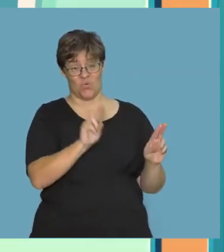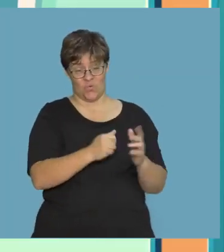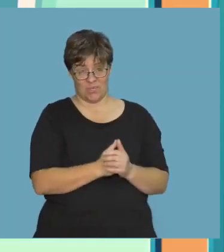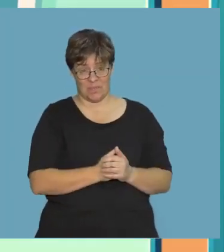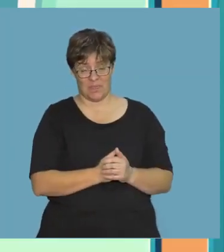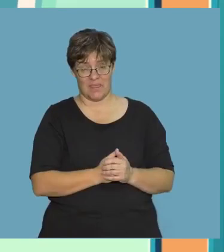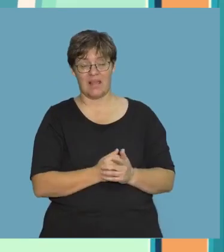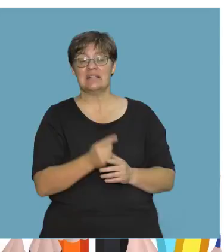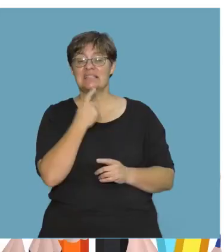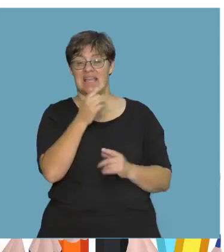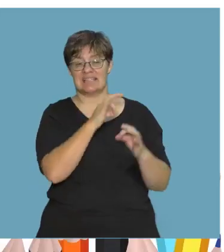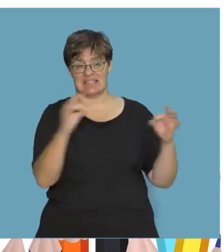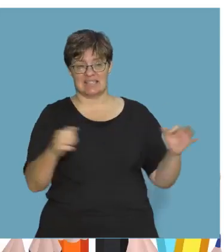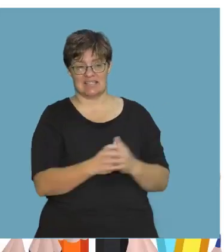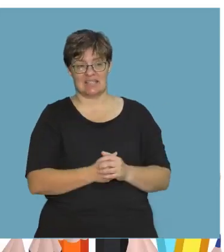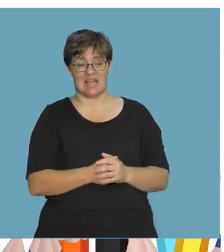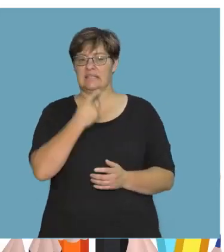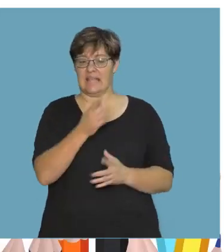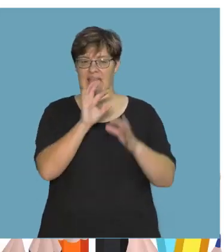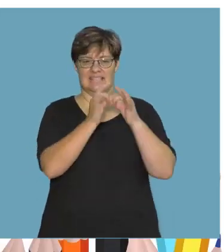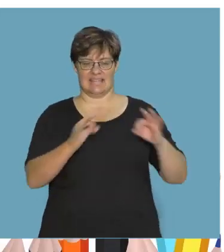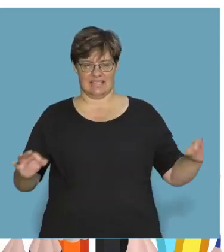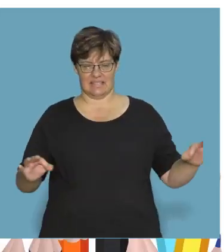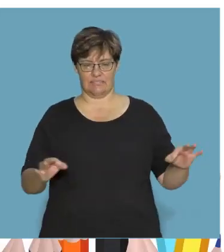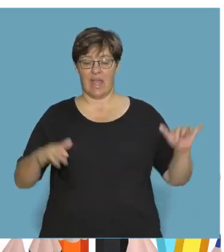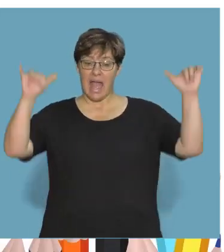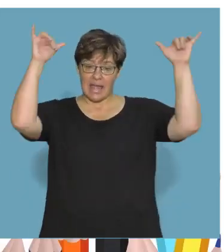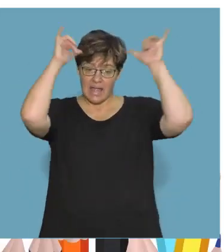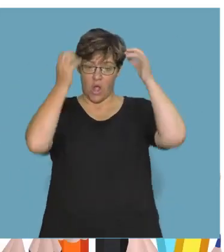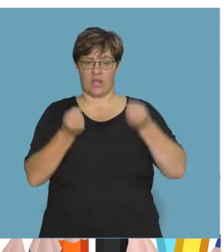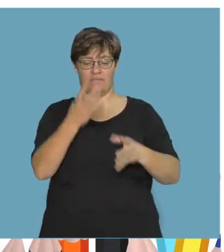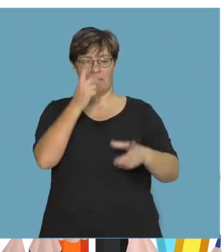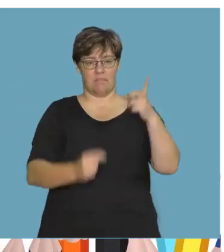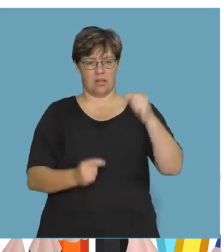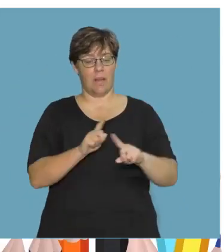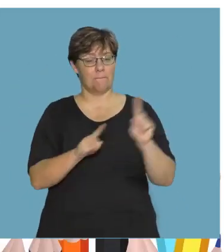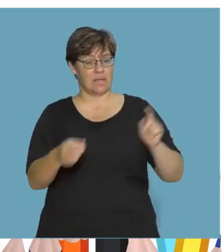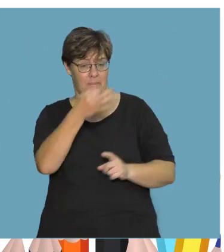Say this sentence. A cow gives milk, but a bull does not.